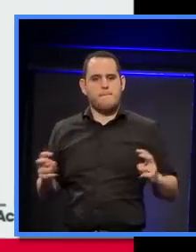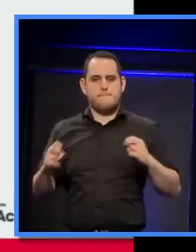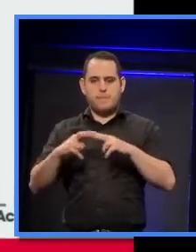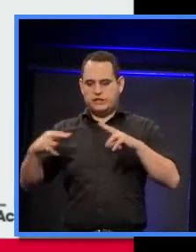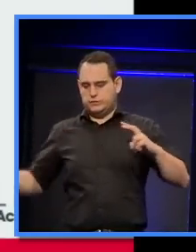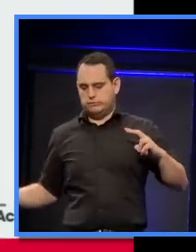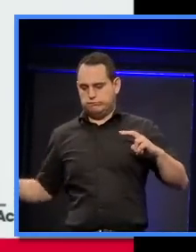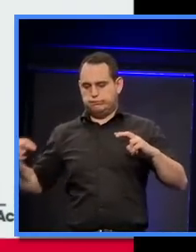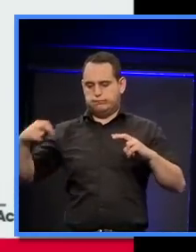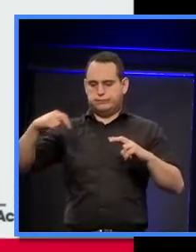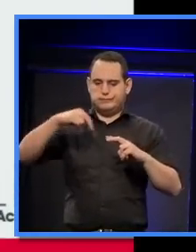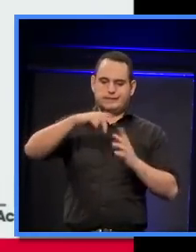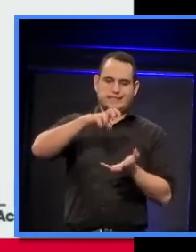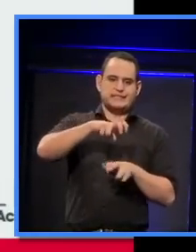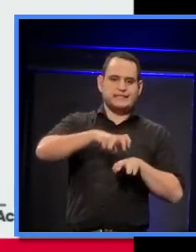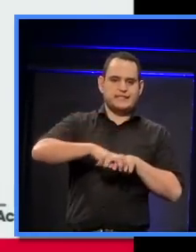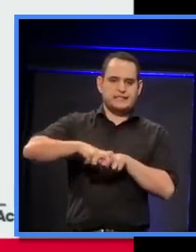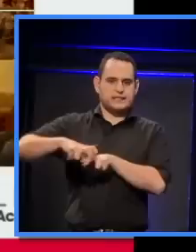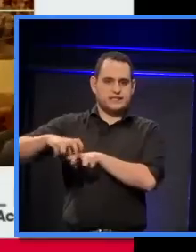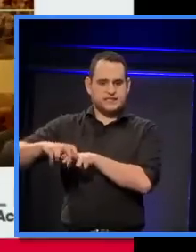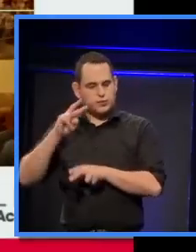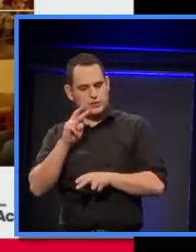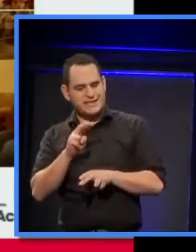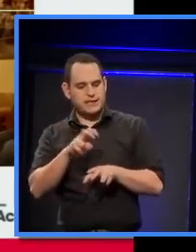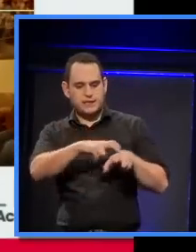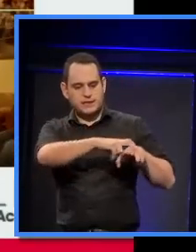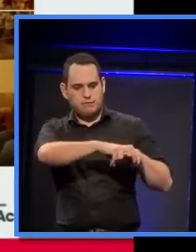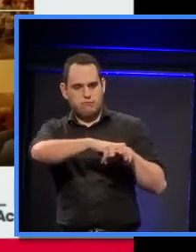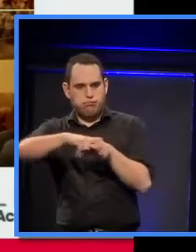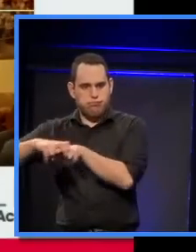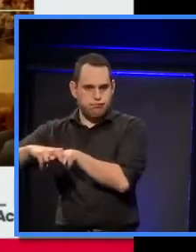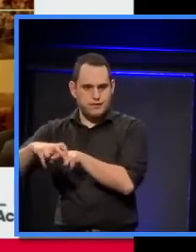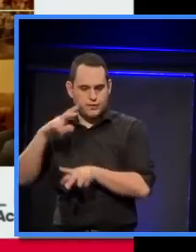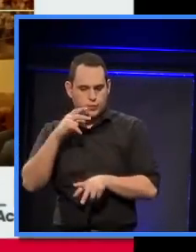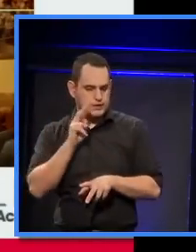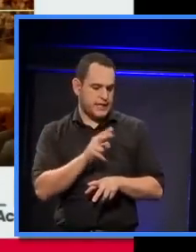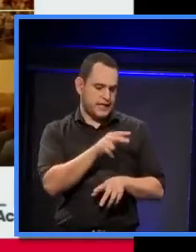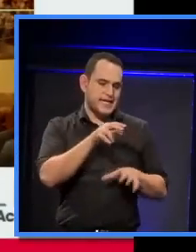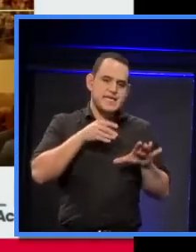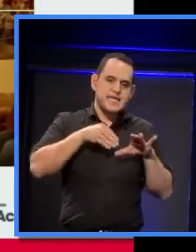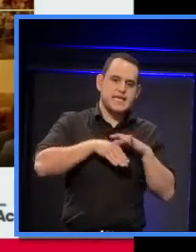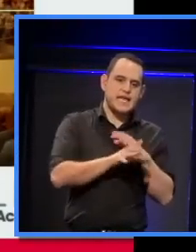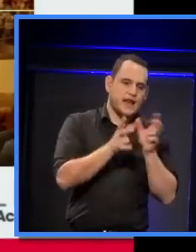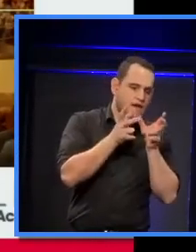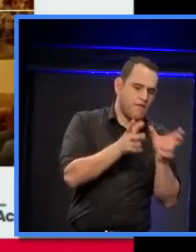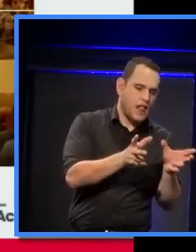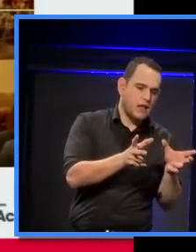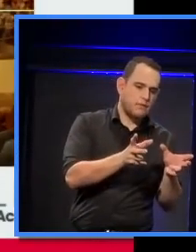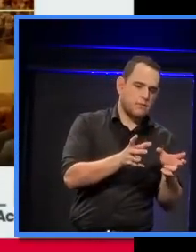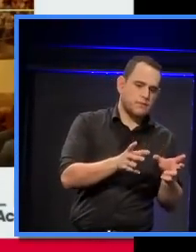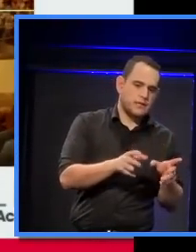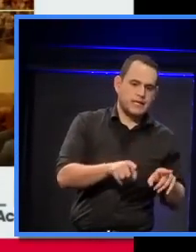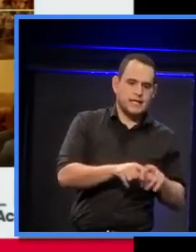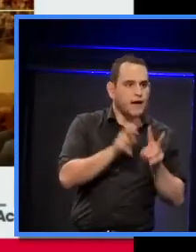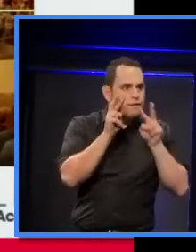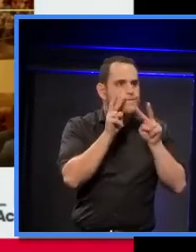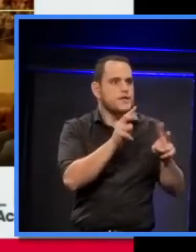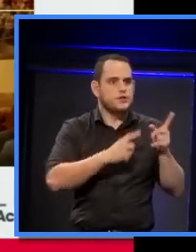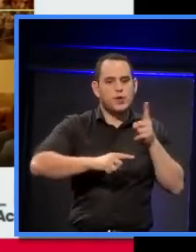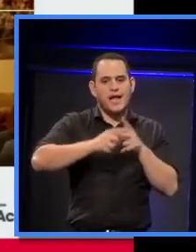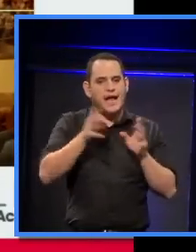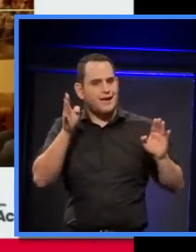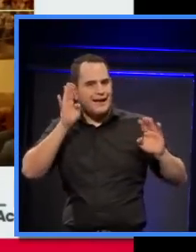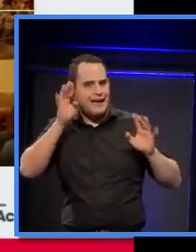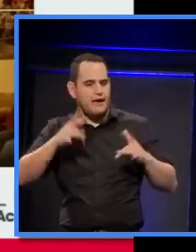and into the seating pods, and then we have this inner volume which is providing visual and